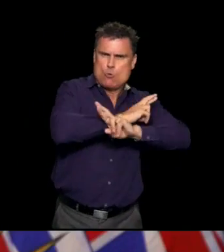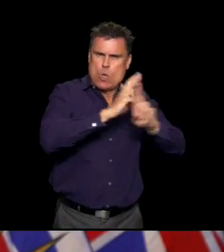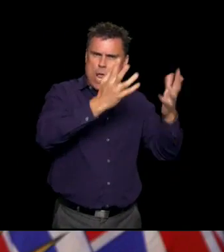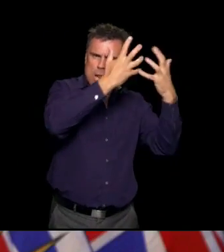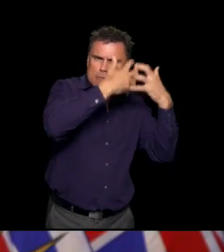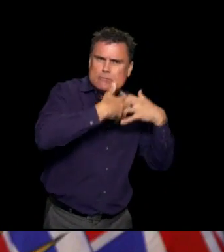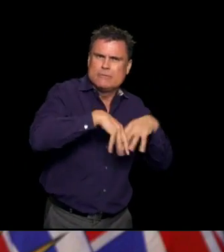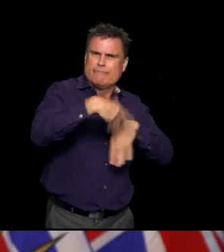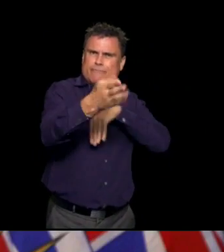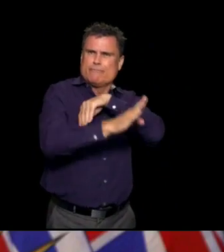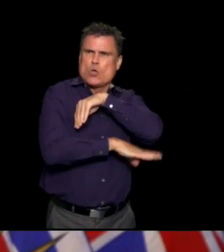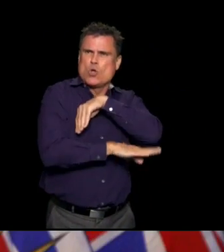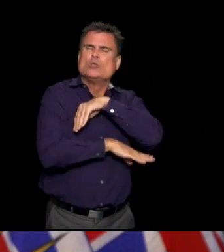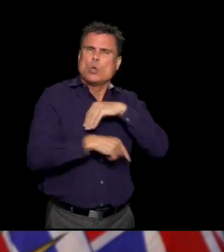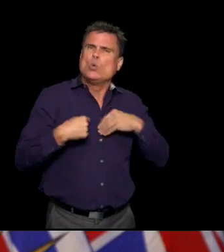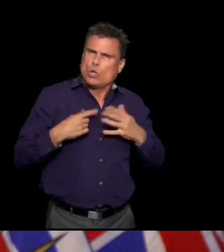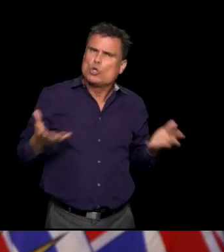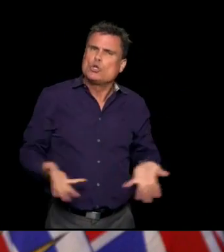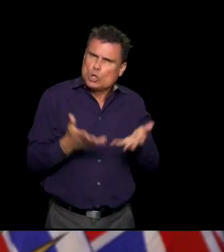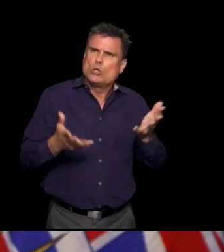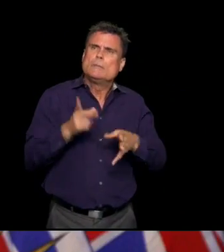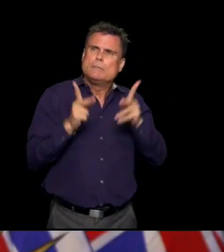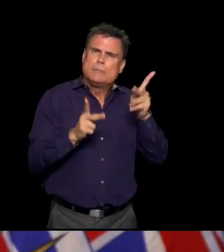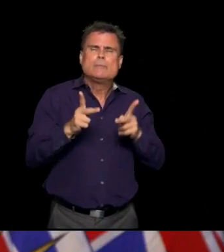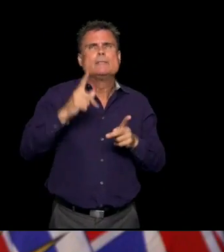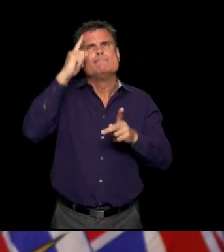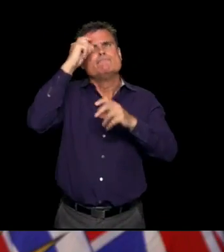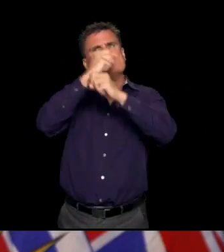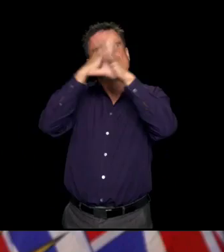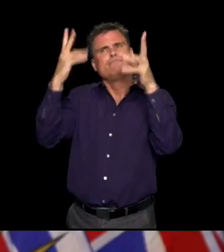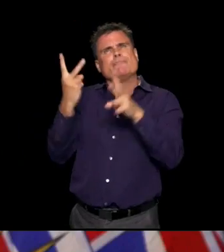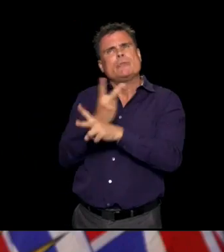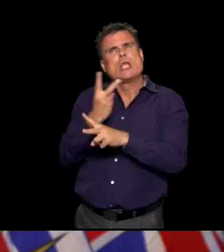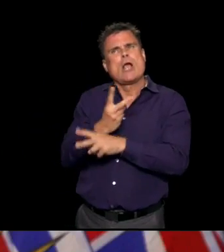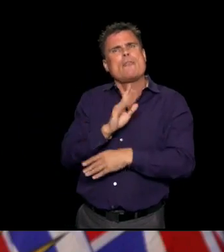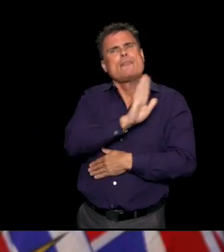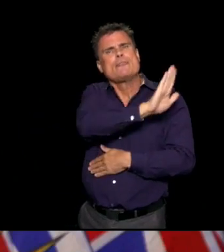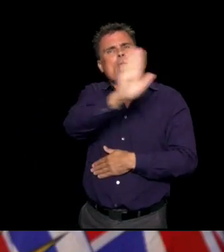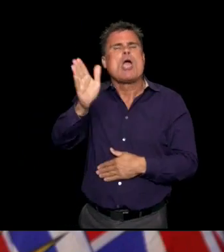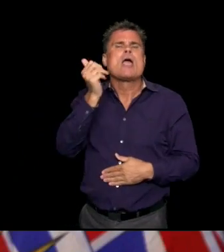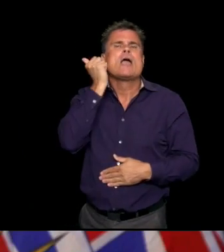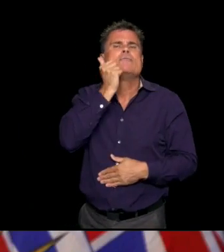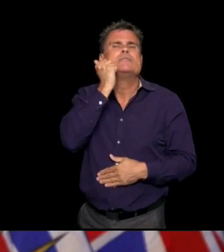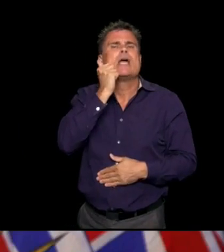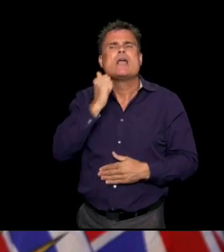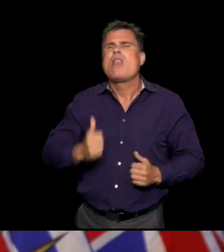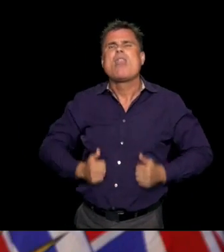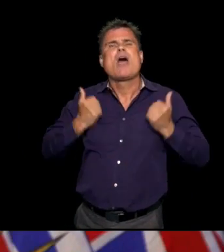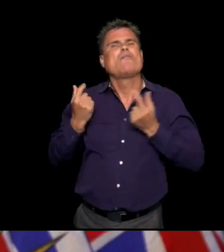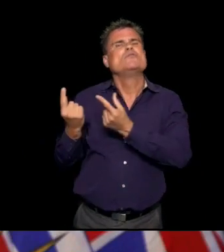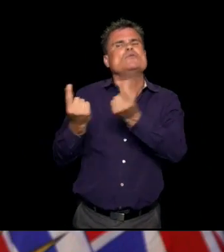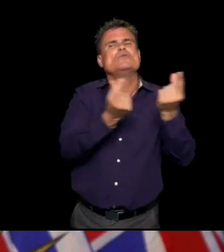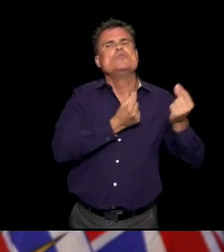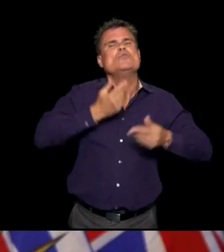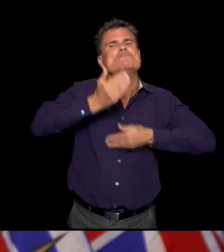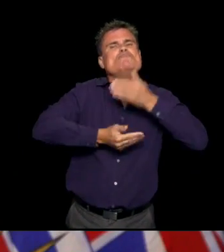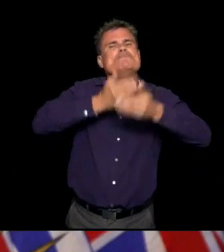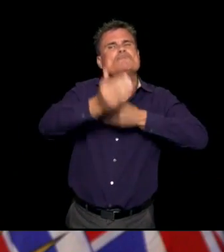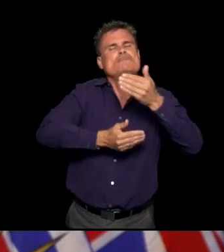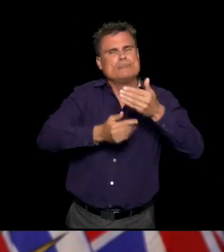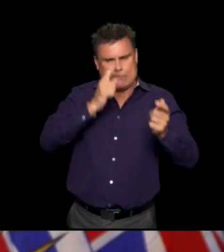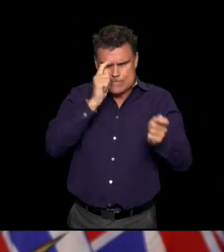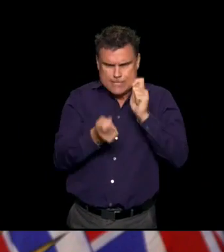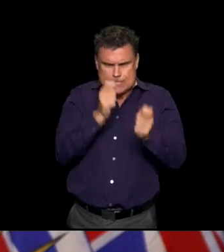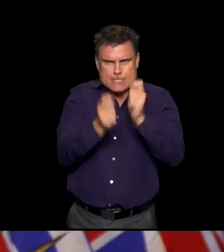We've given them notice about that. Now is the time where we have to start thinking about those routines that are going to make it work for our families,